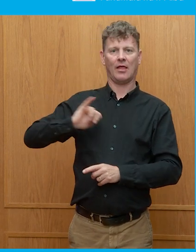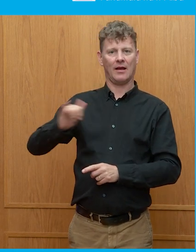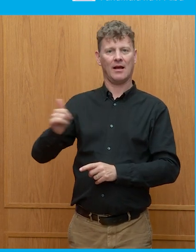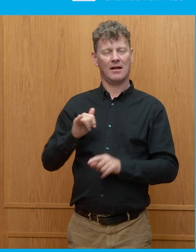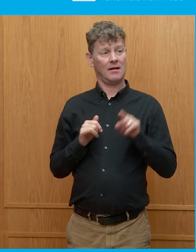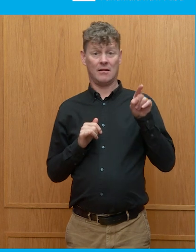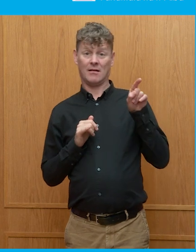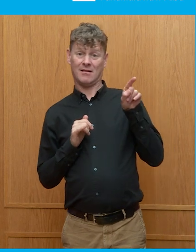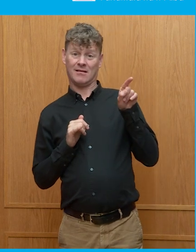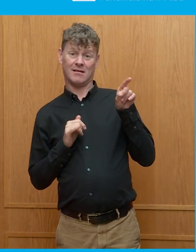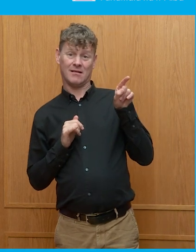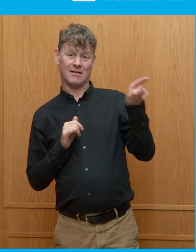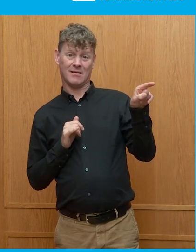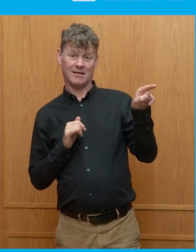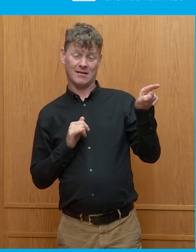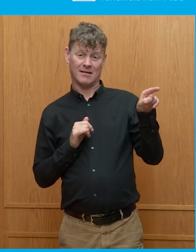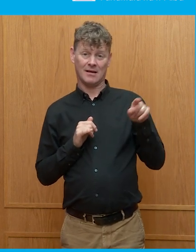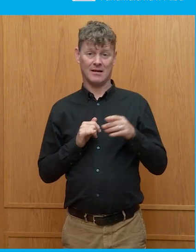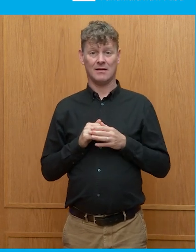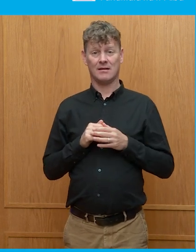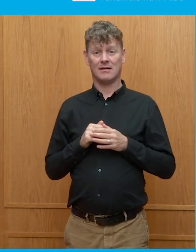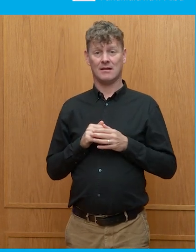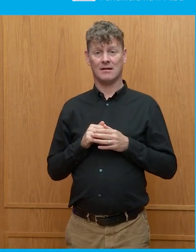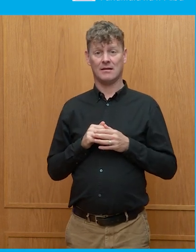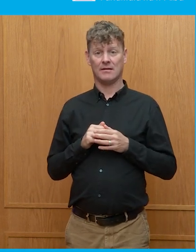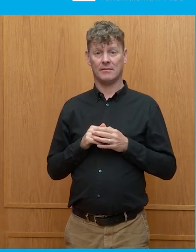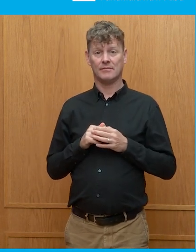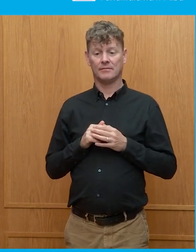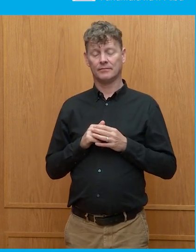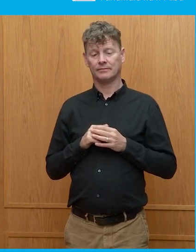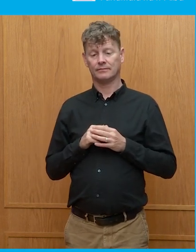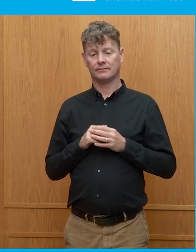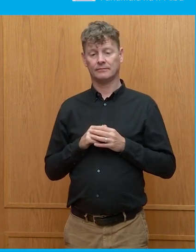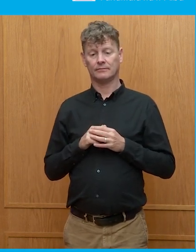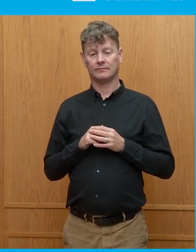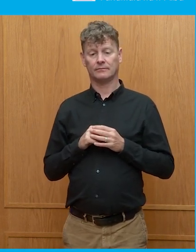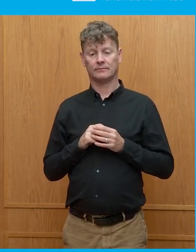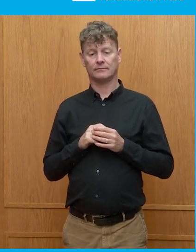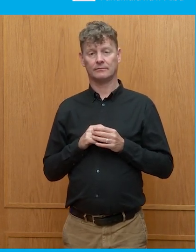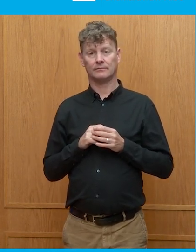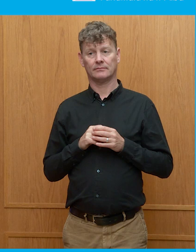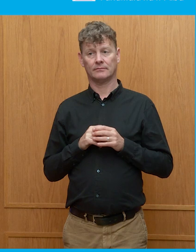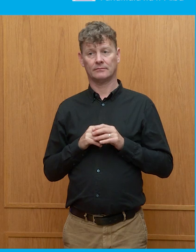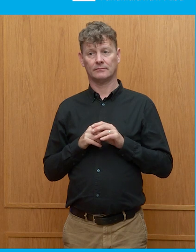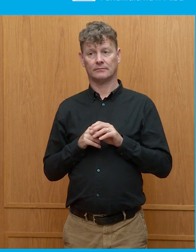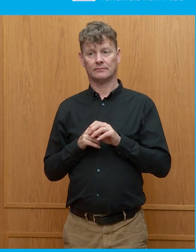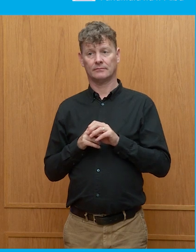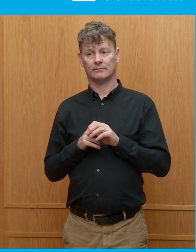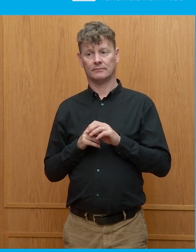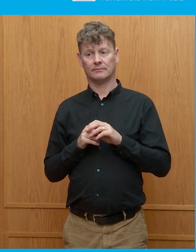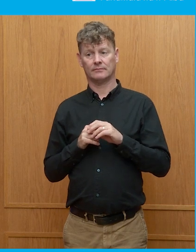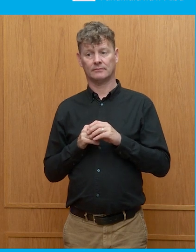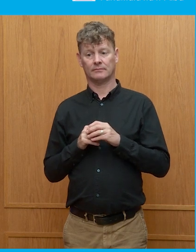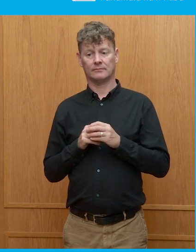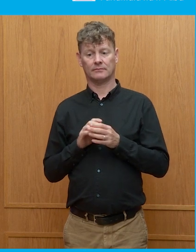non-dictator world leader who isn't quietly praying to whatever their deity is